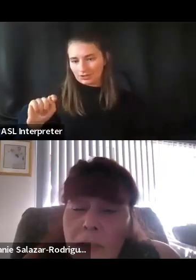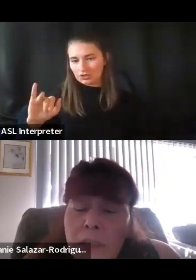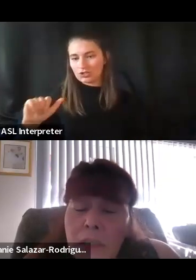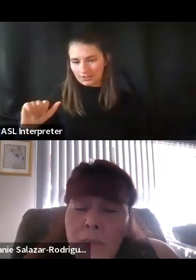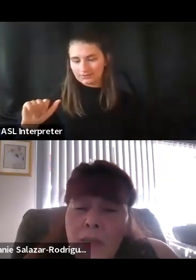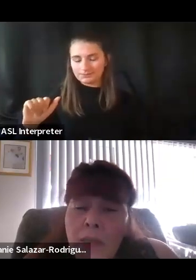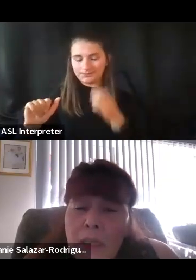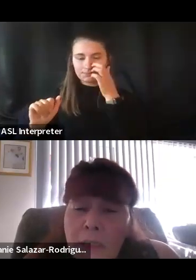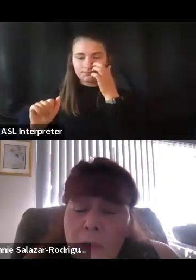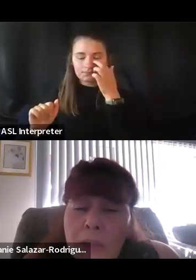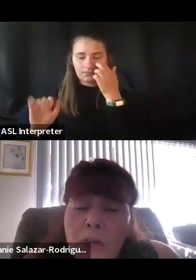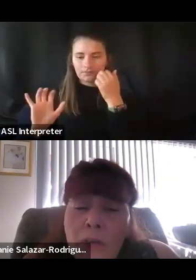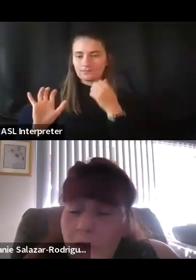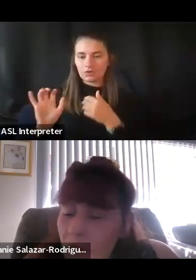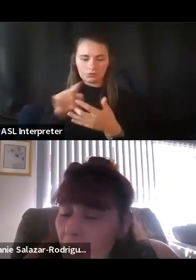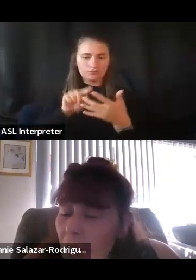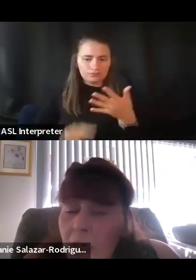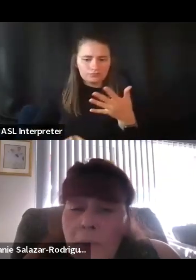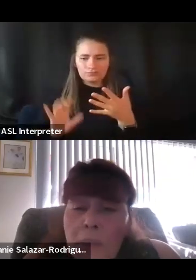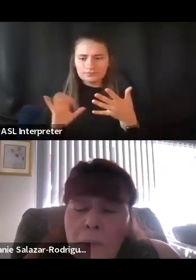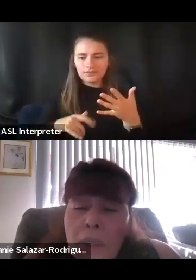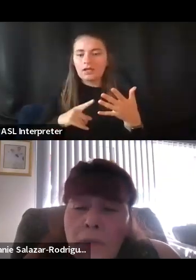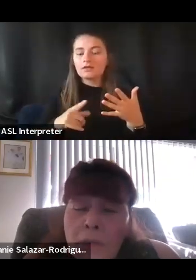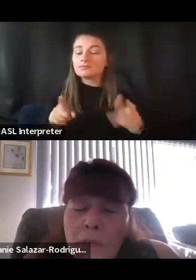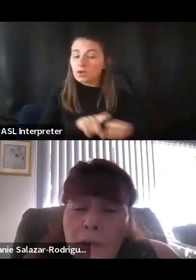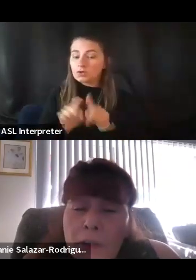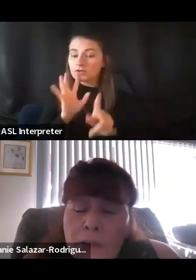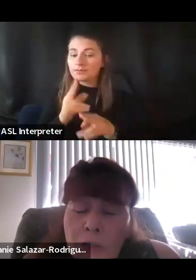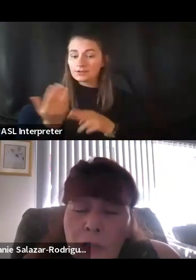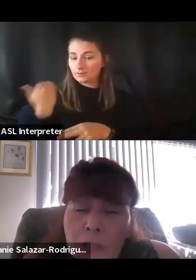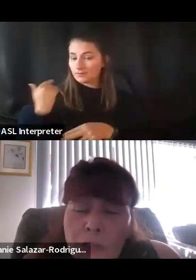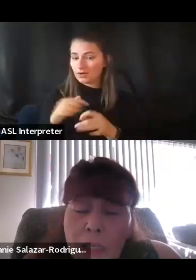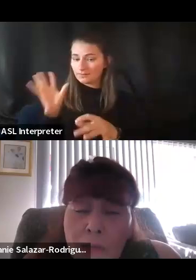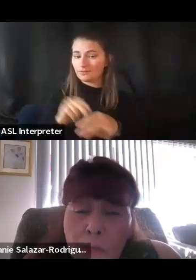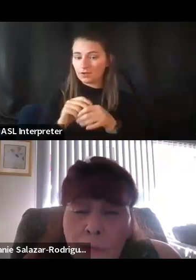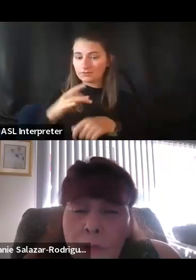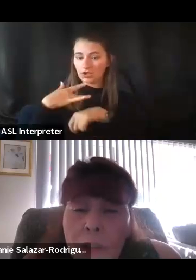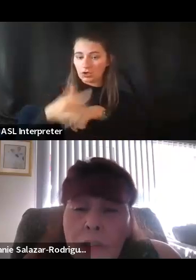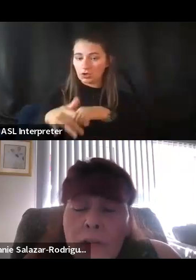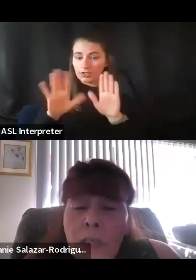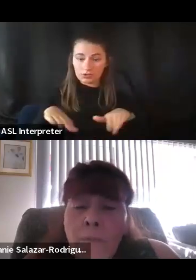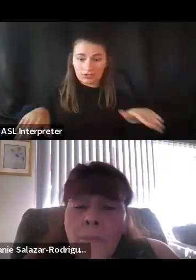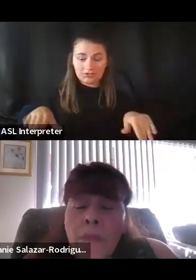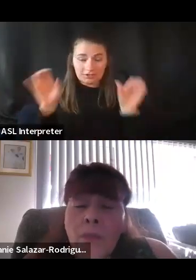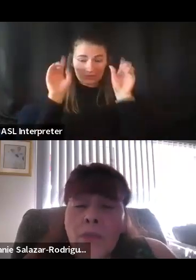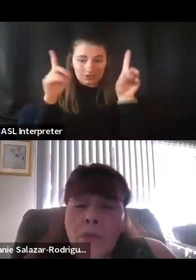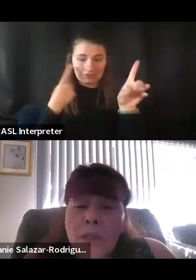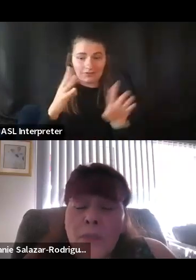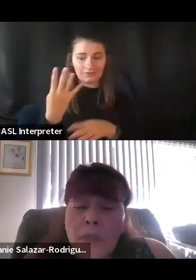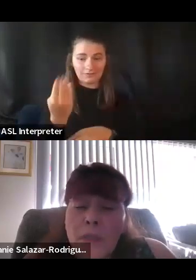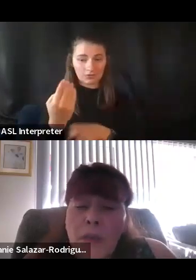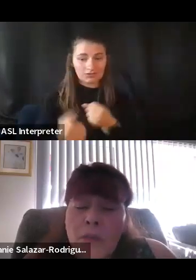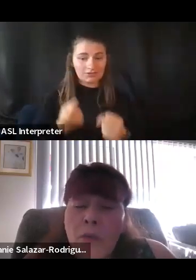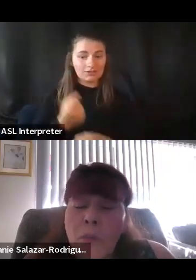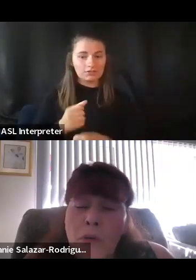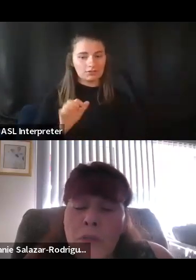the areas. And then, as I mentioned earlier, being involved in early childhood education for 14 years, that was really